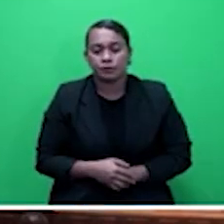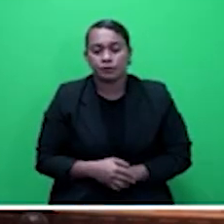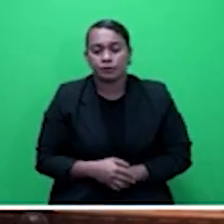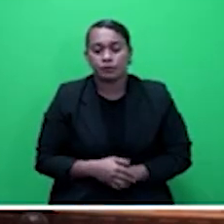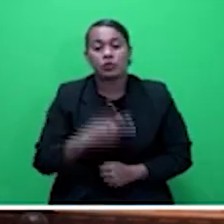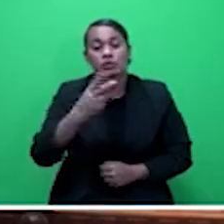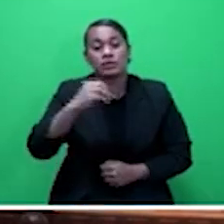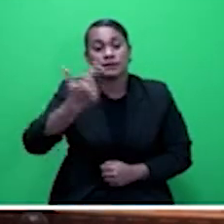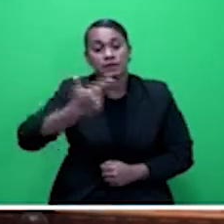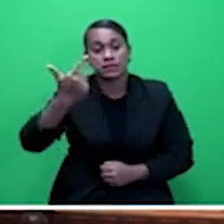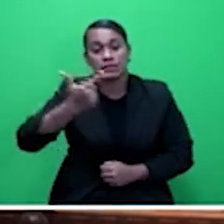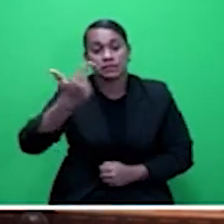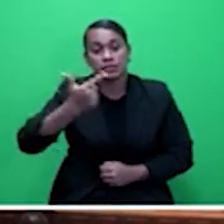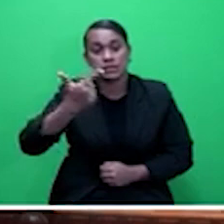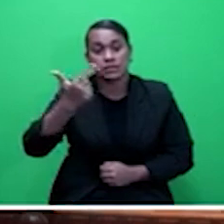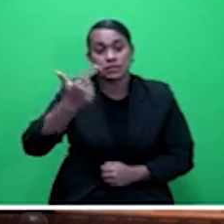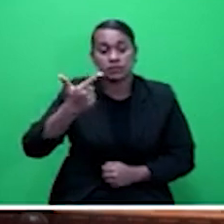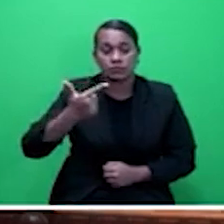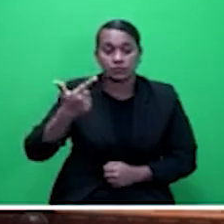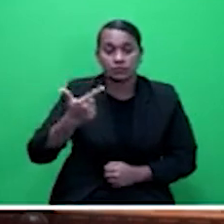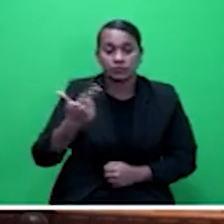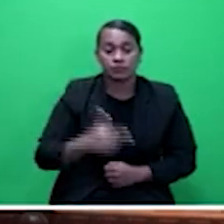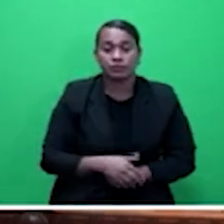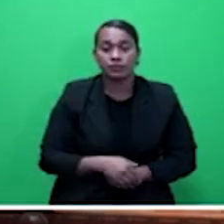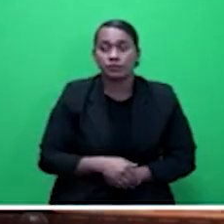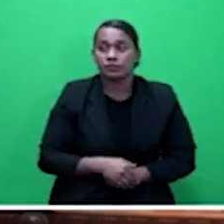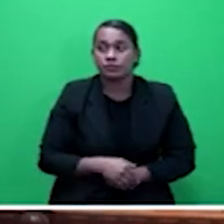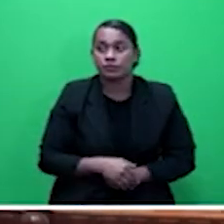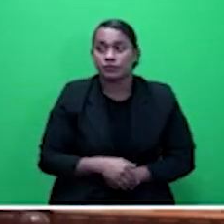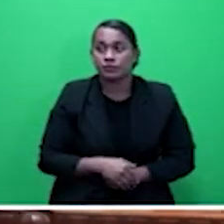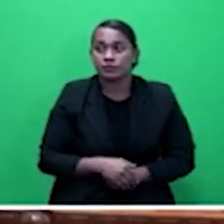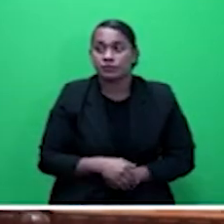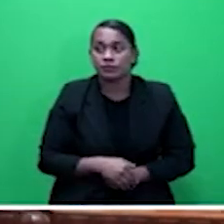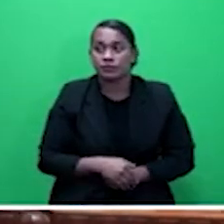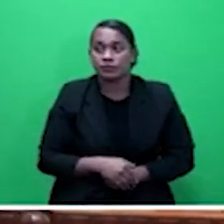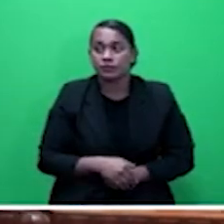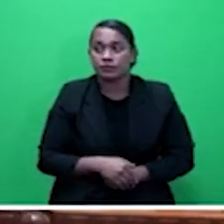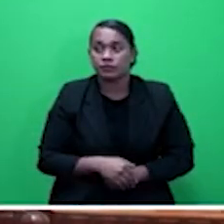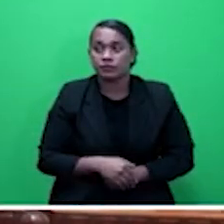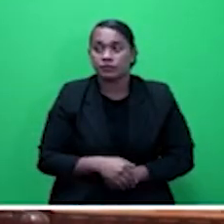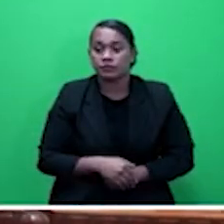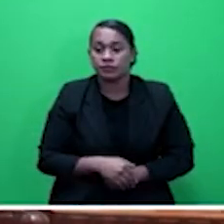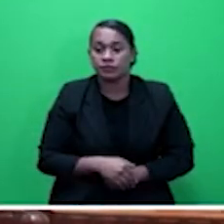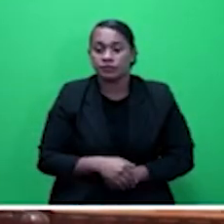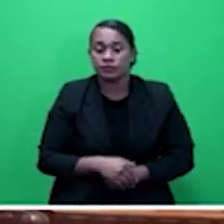thank you. Honourable Speaker,